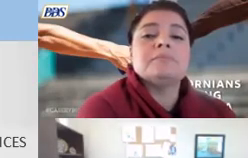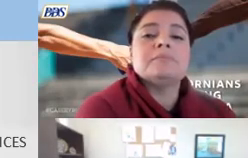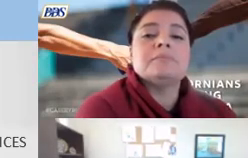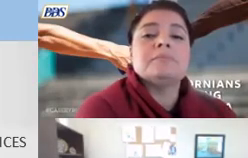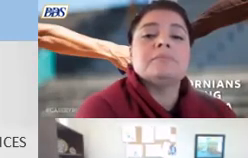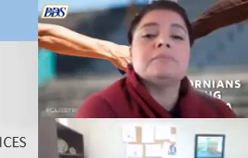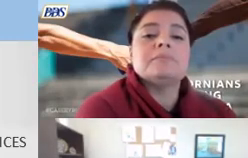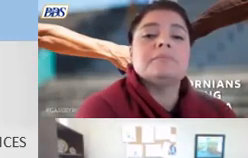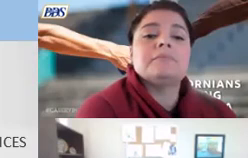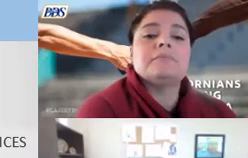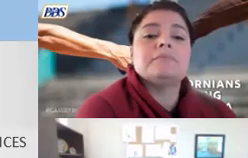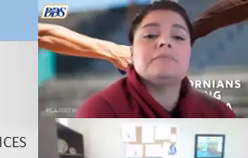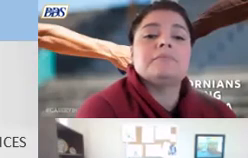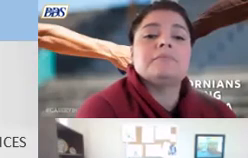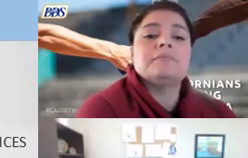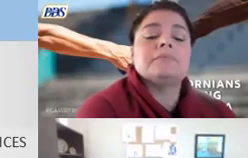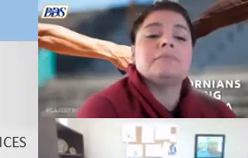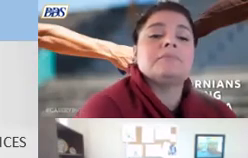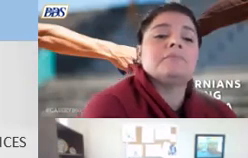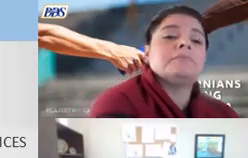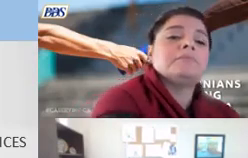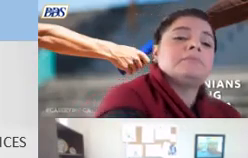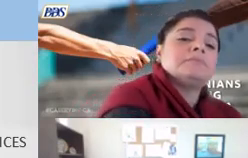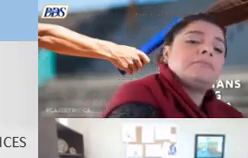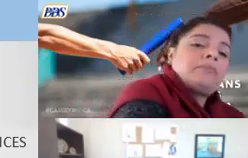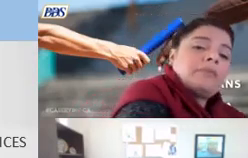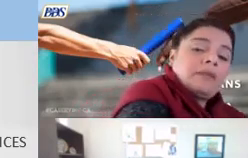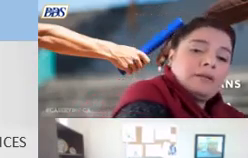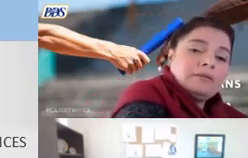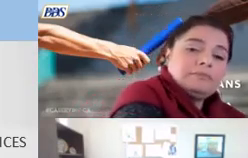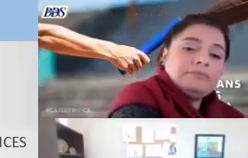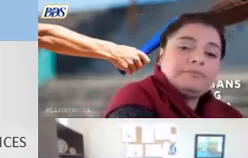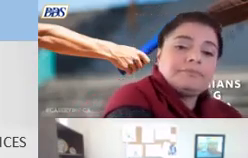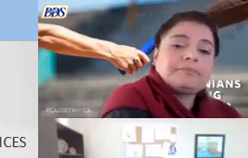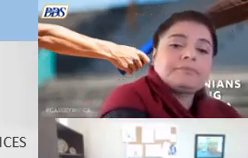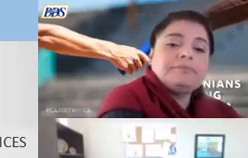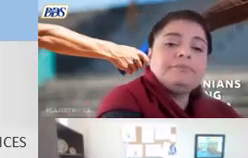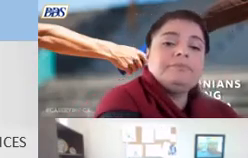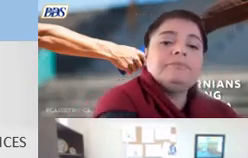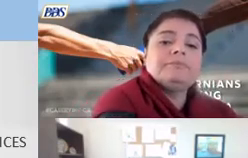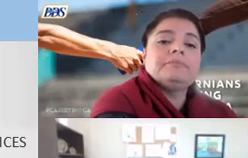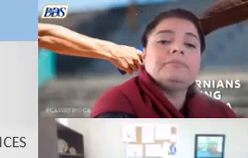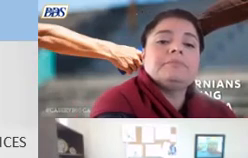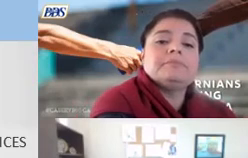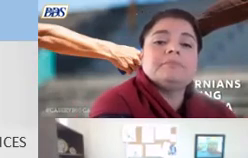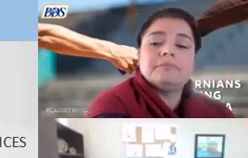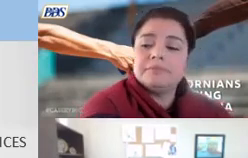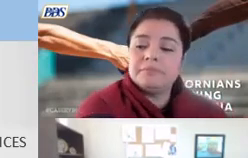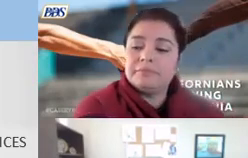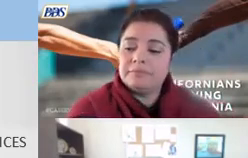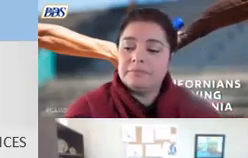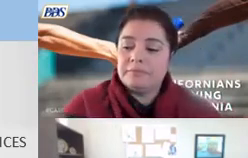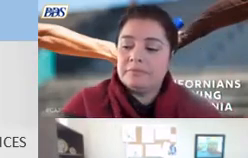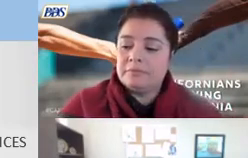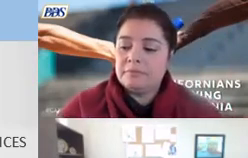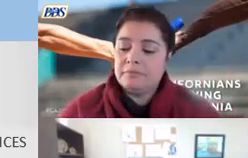types of types of that alta uh purchases or buys with our pos budget our purchase of service